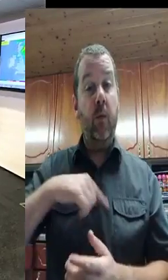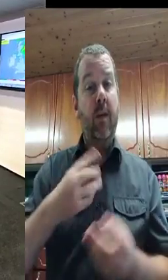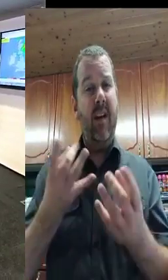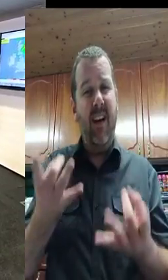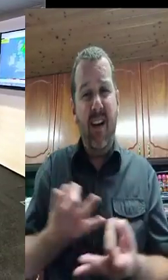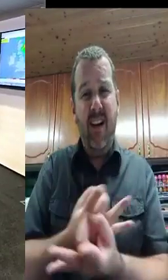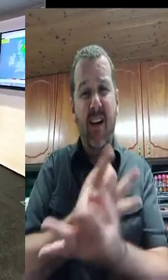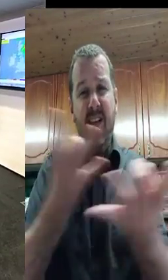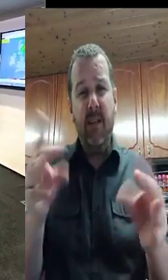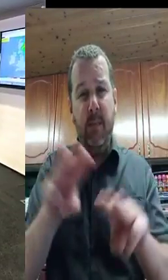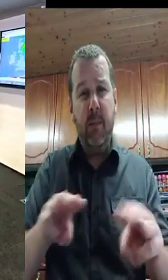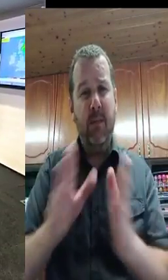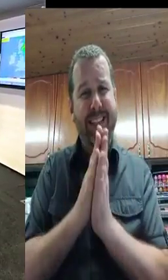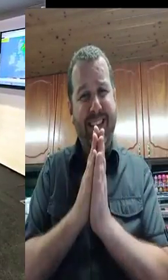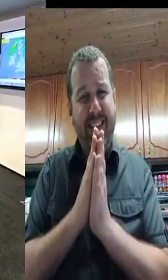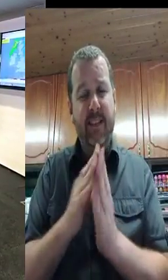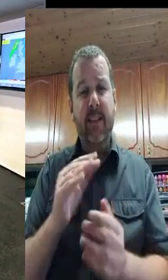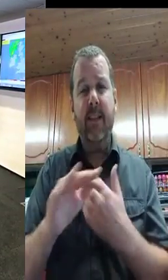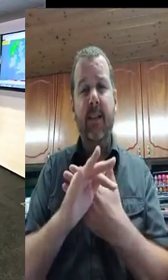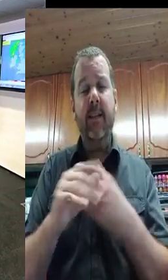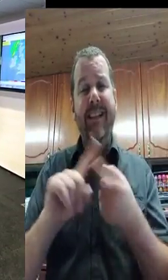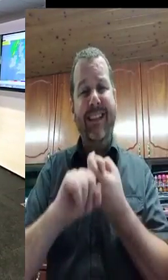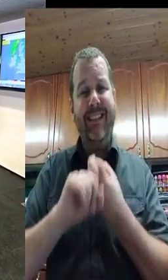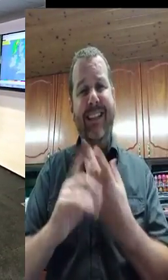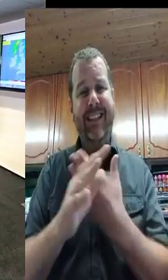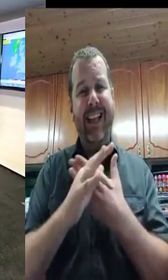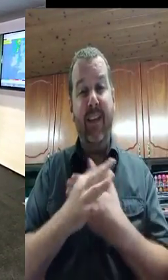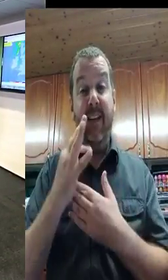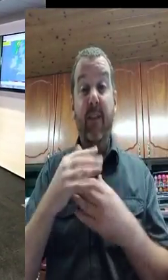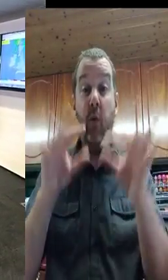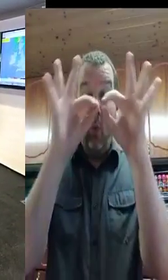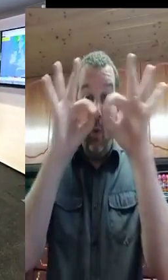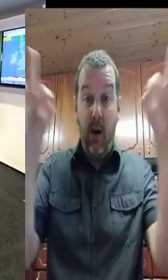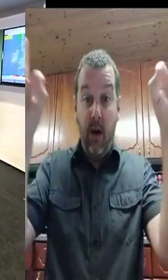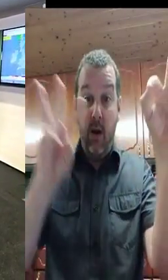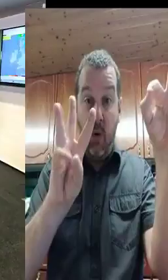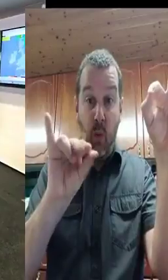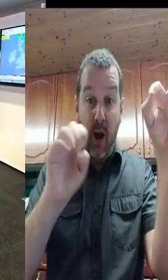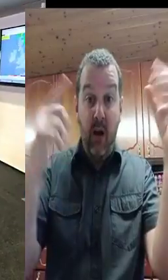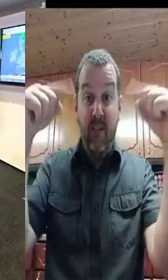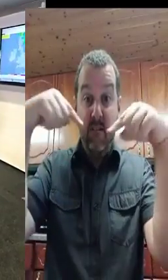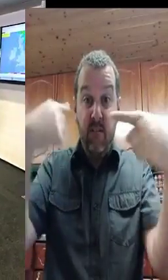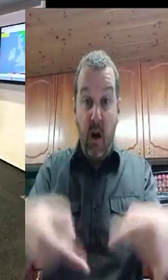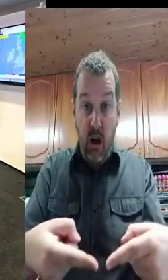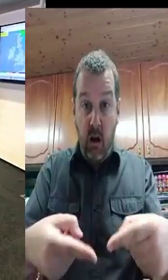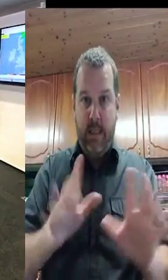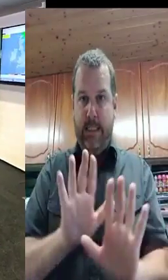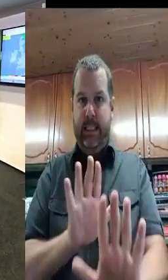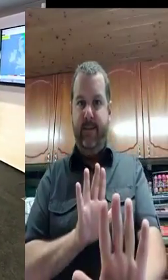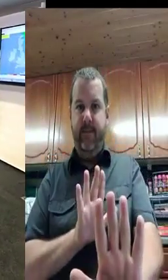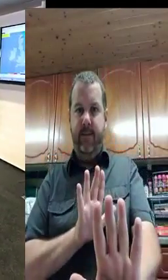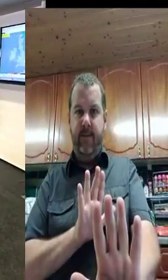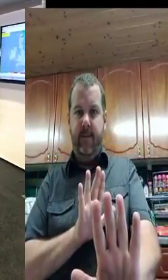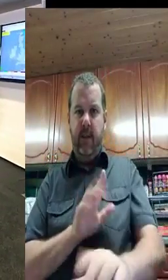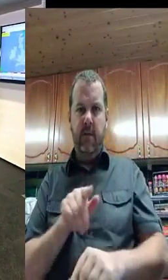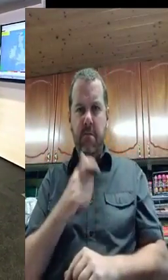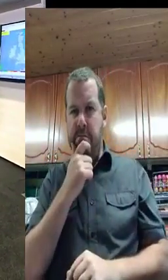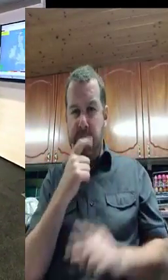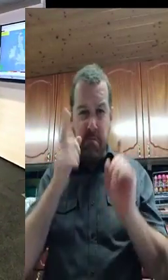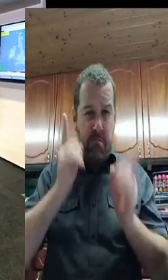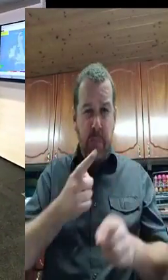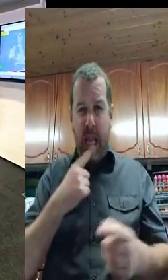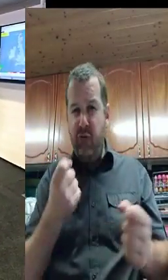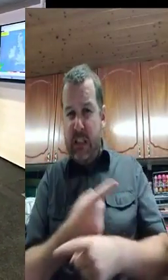closed tomorrow. It's always the Department's advice and guidance that schools in areas affected by a red alert concerning wind